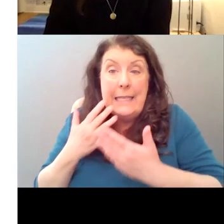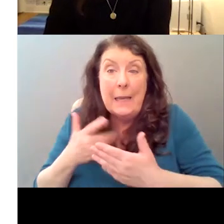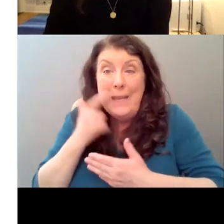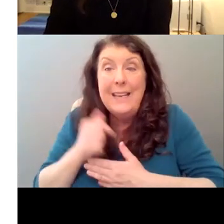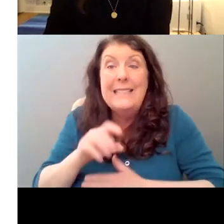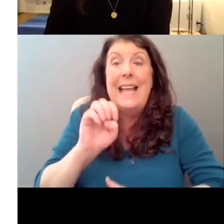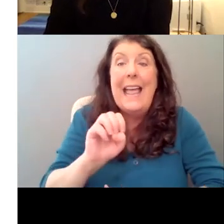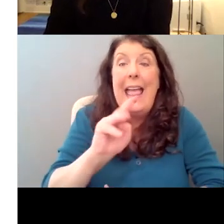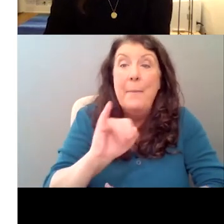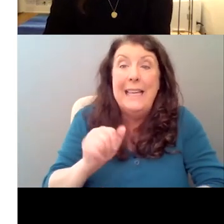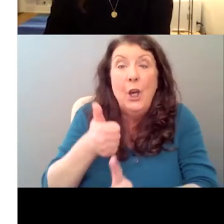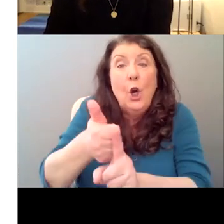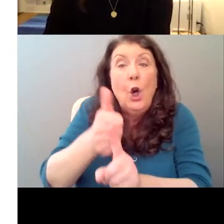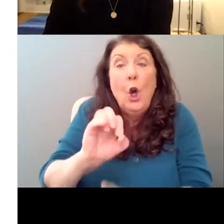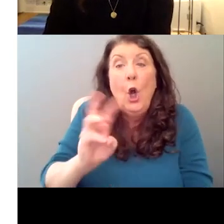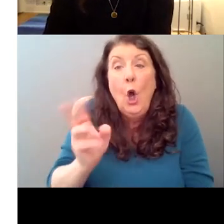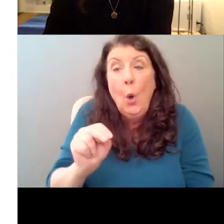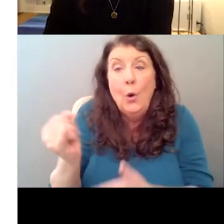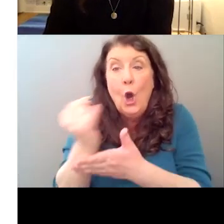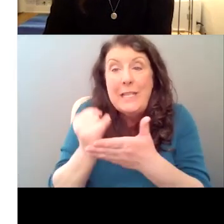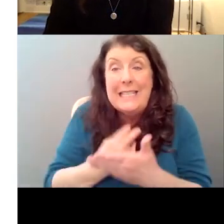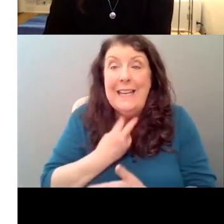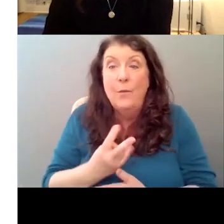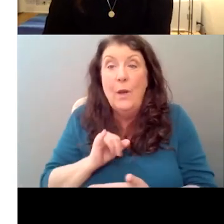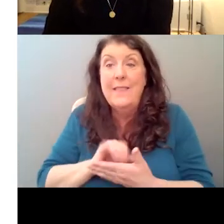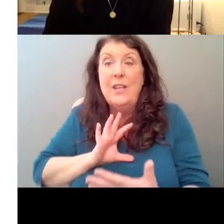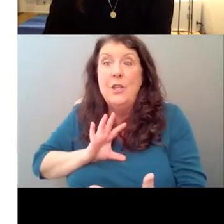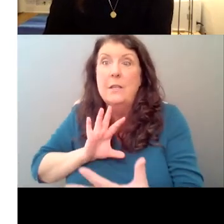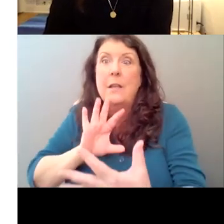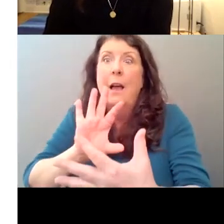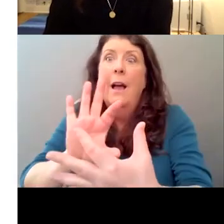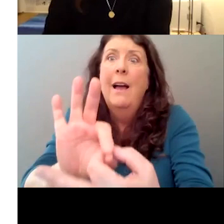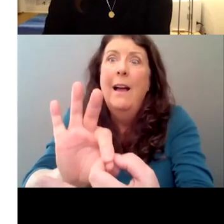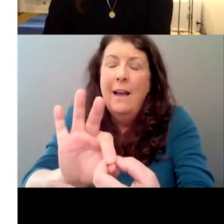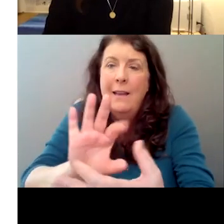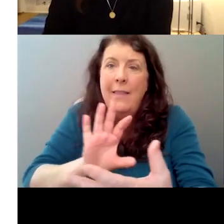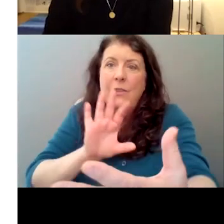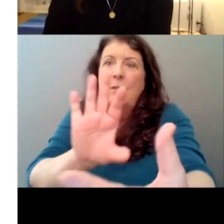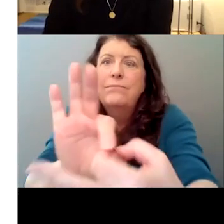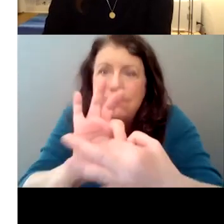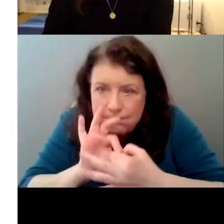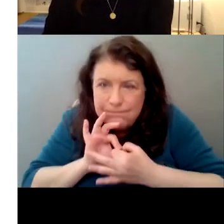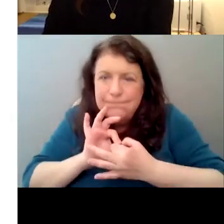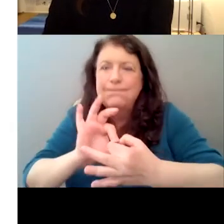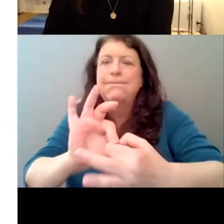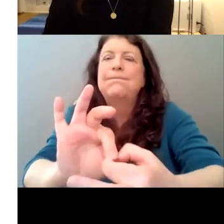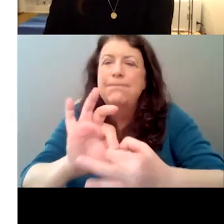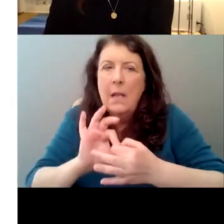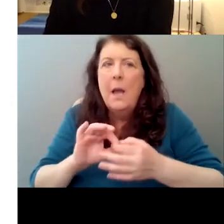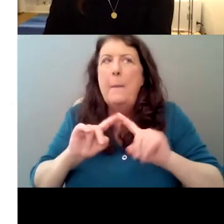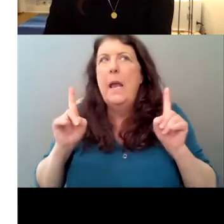Emily's own artistic voice that she is connecting to, but I suppose ultimately the way it's done,